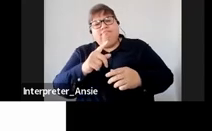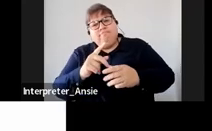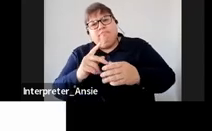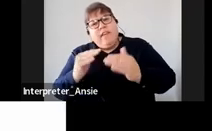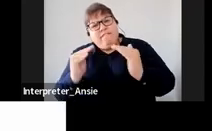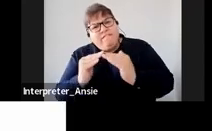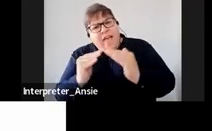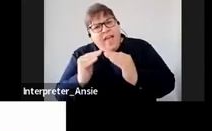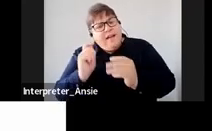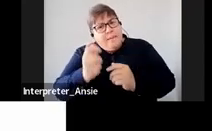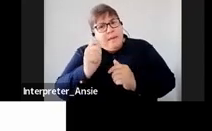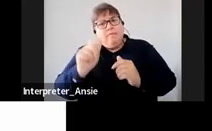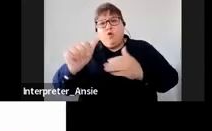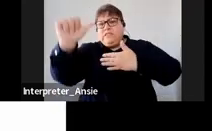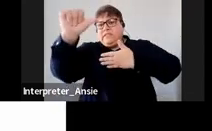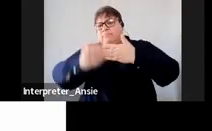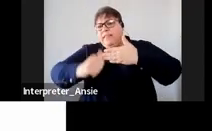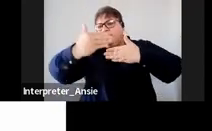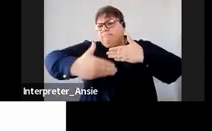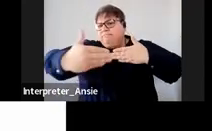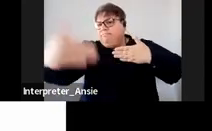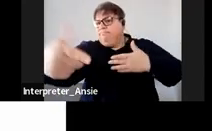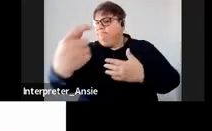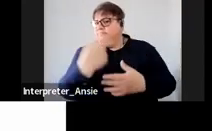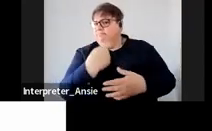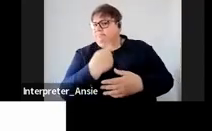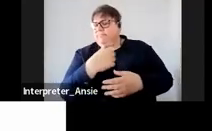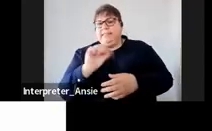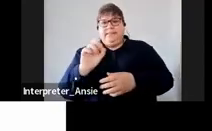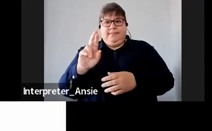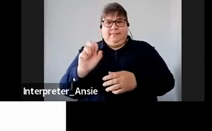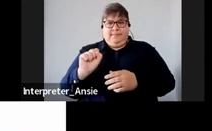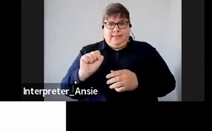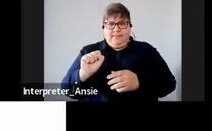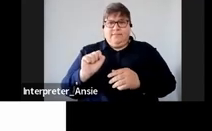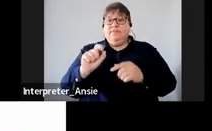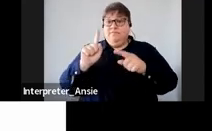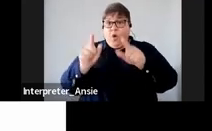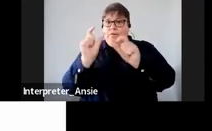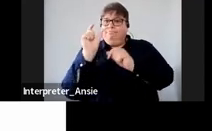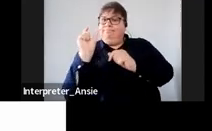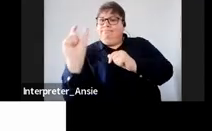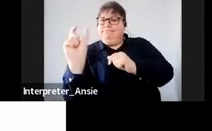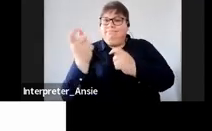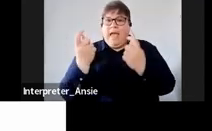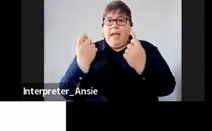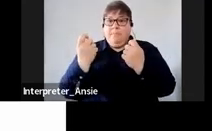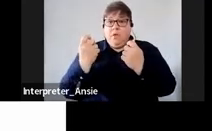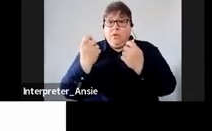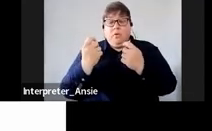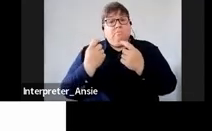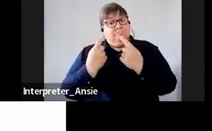based on your financial position and your ability to repay at that rate and it's either you do it by